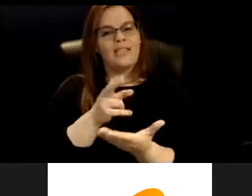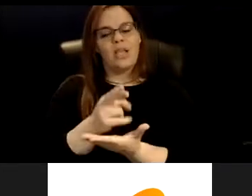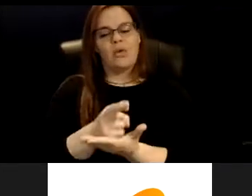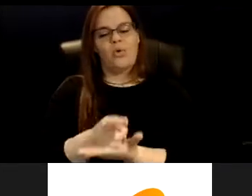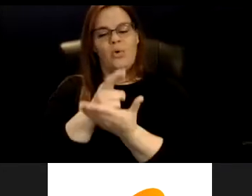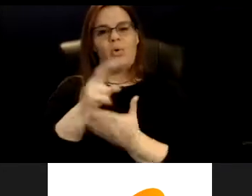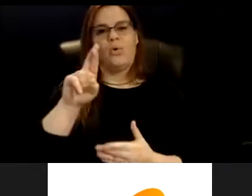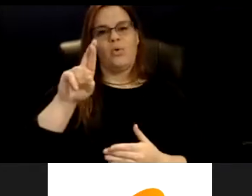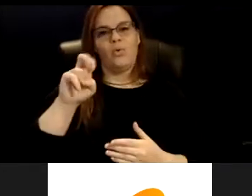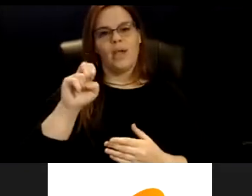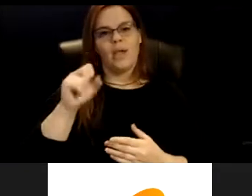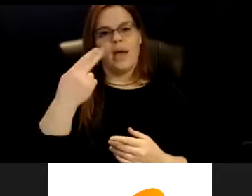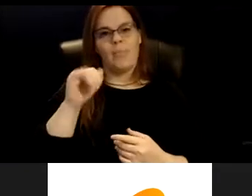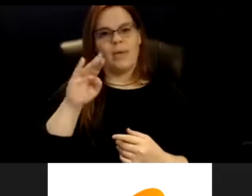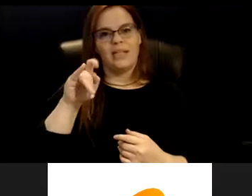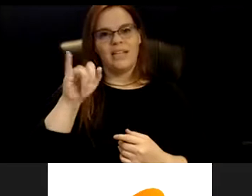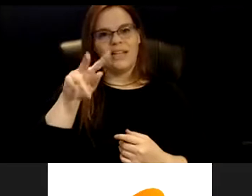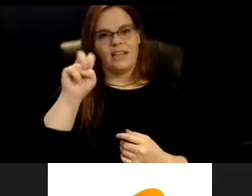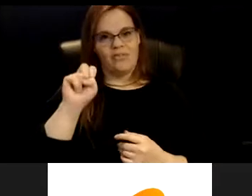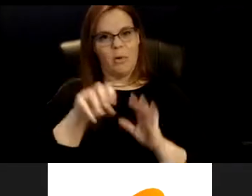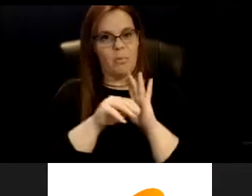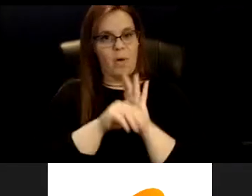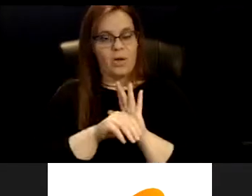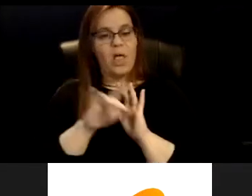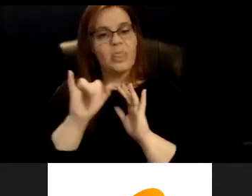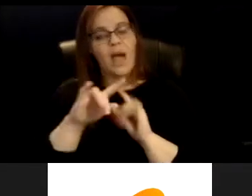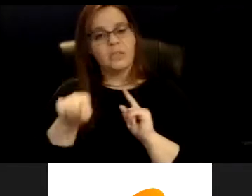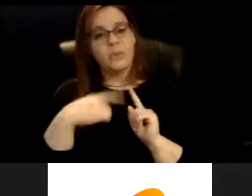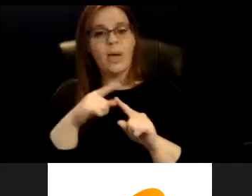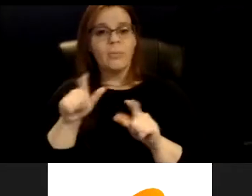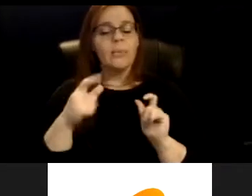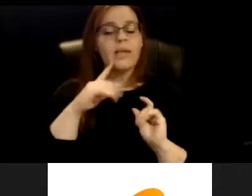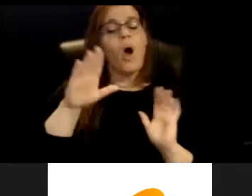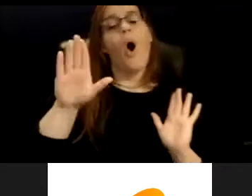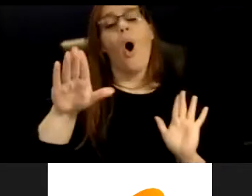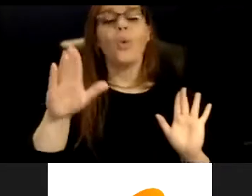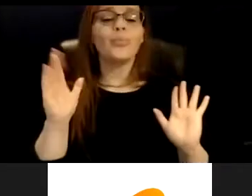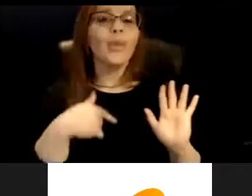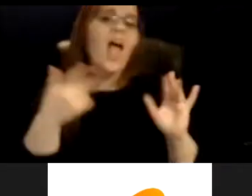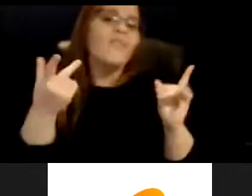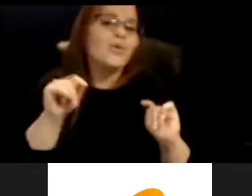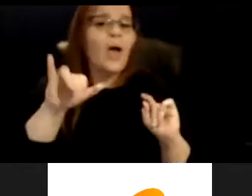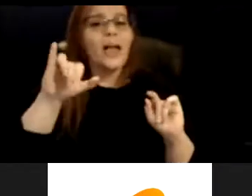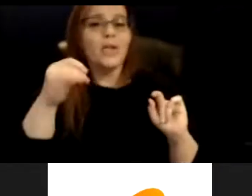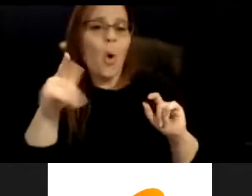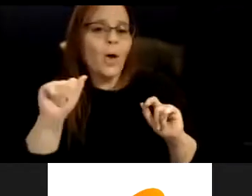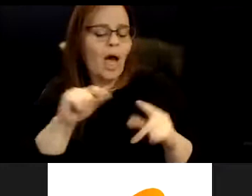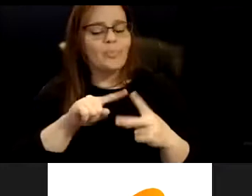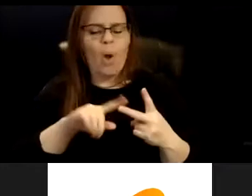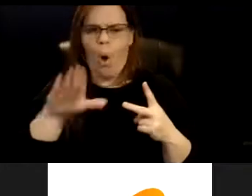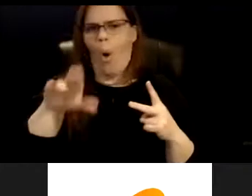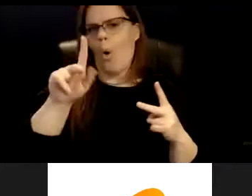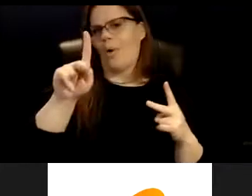all have. And that's when people come to you, and they're like, have you tried yoga, you know, to the keto diet is supposed to be